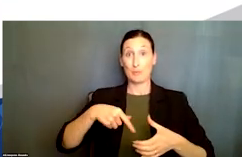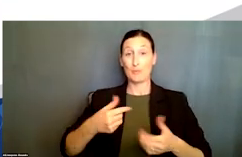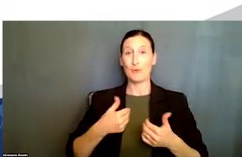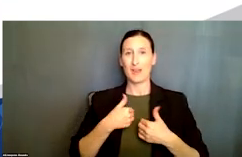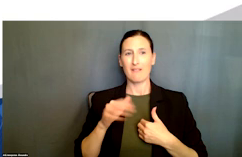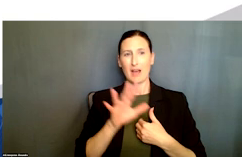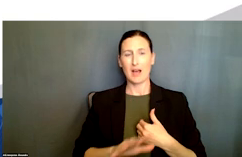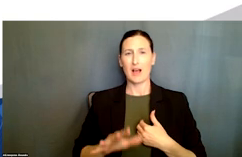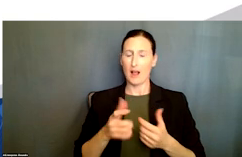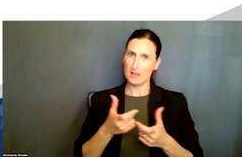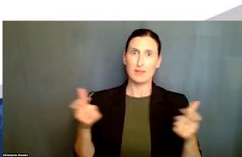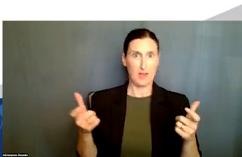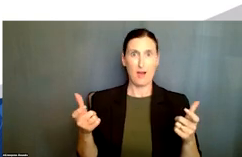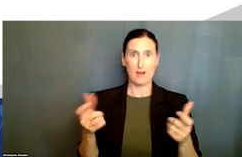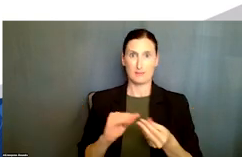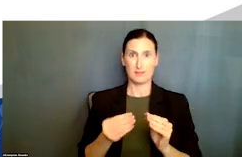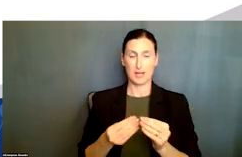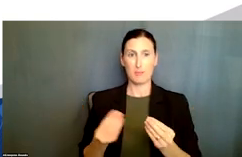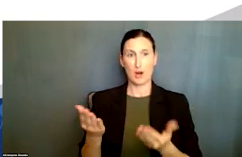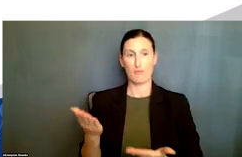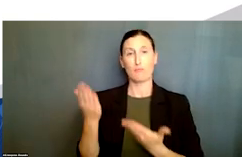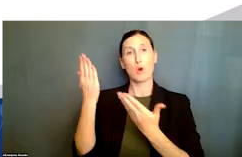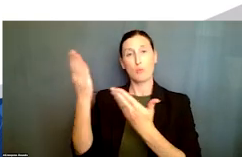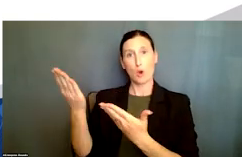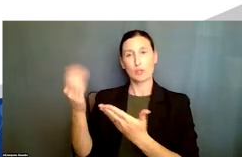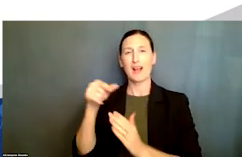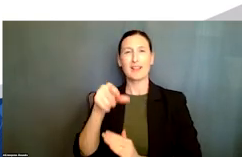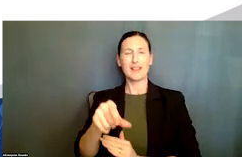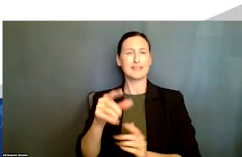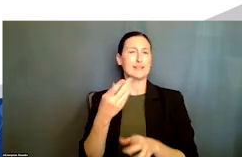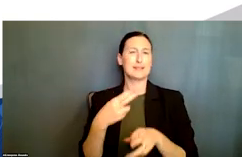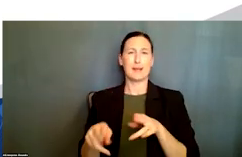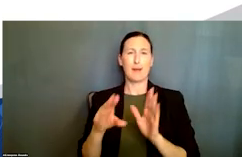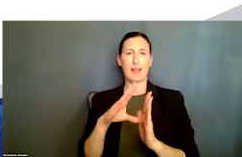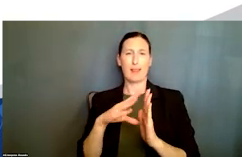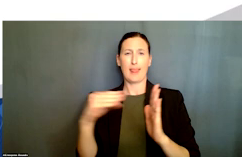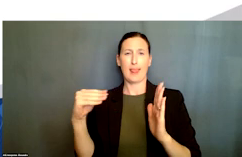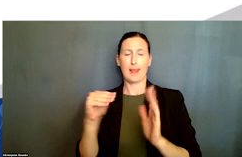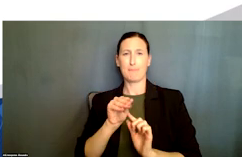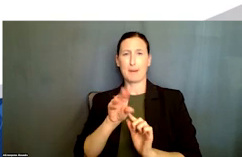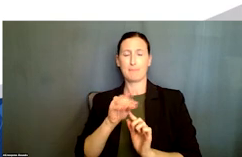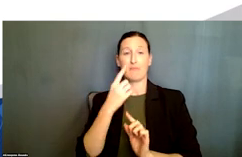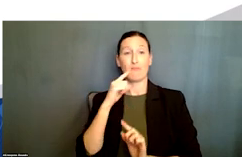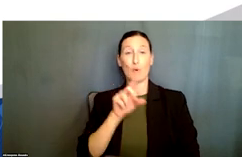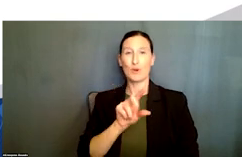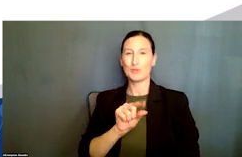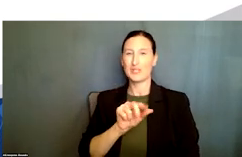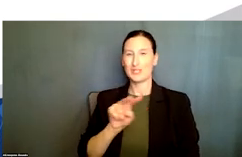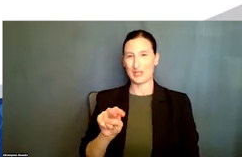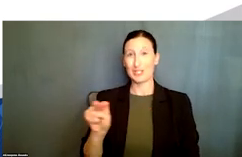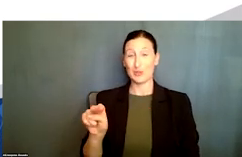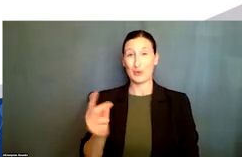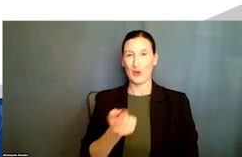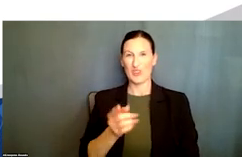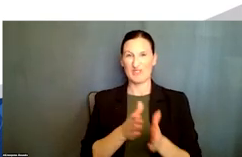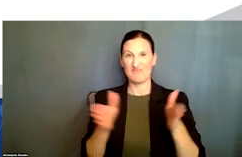very large number of proposals. This is just a snapshot for fiscal year 2022. There are over 6